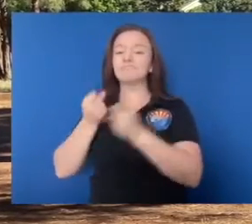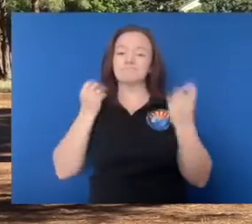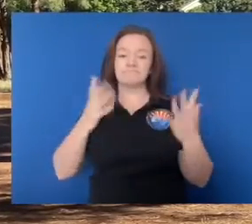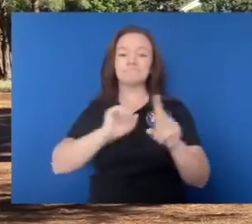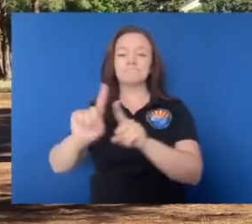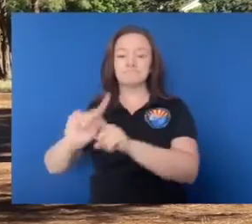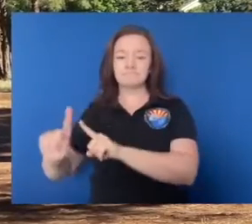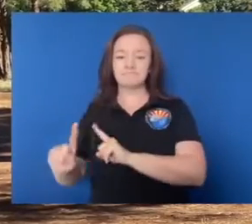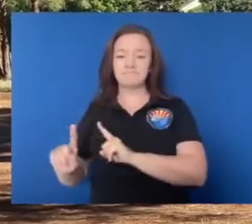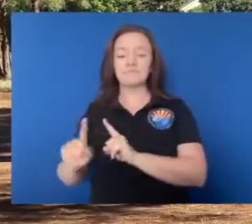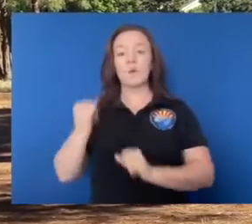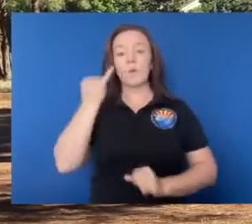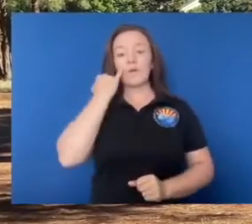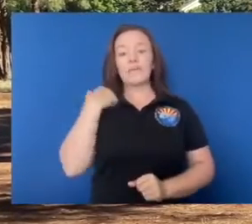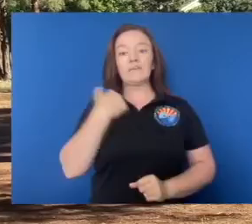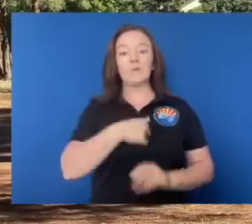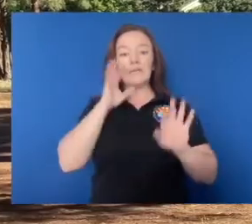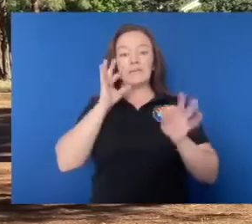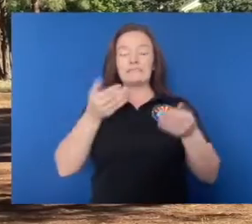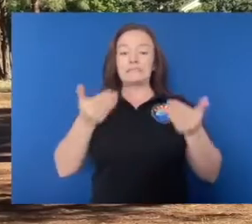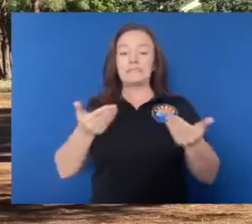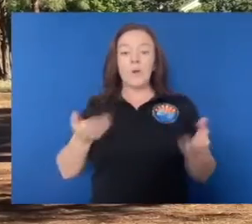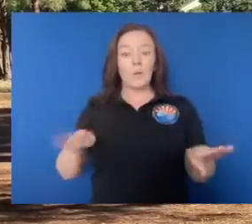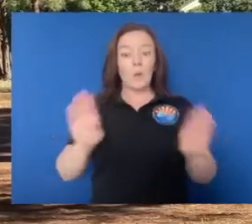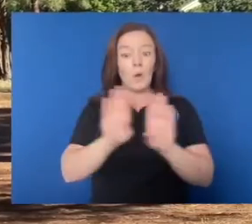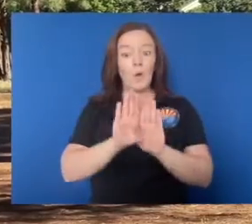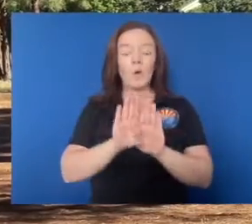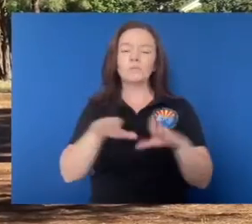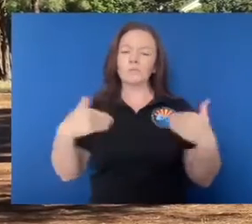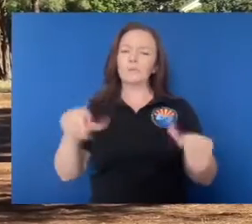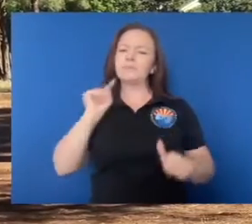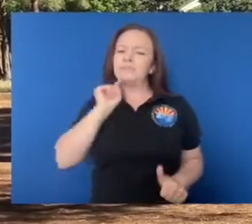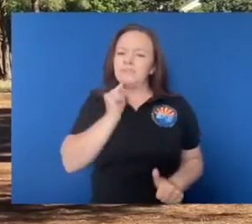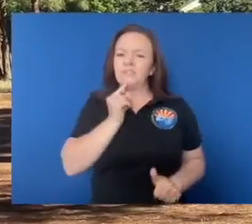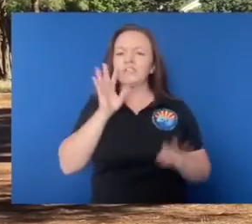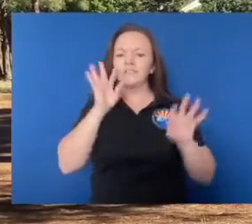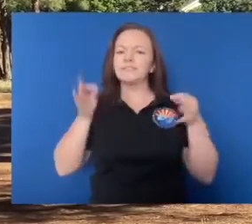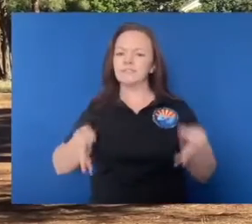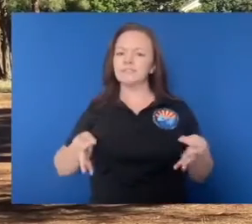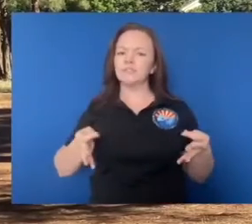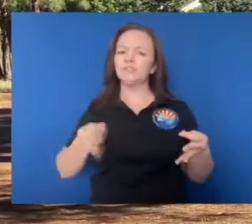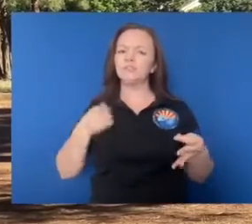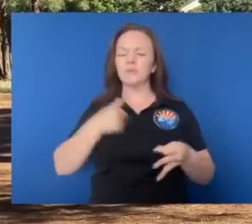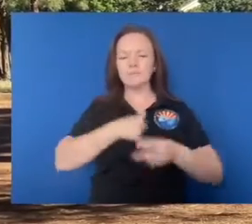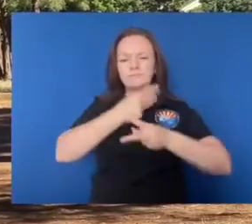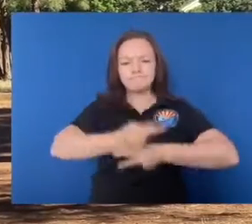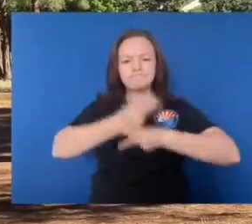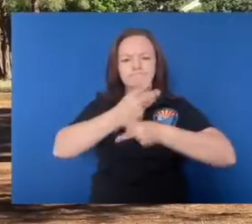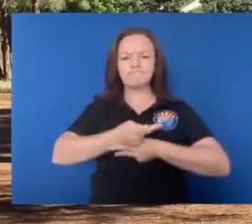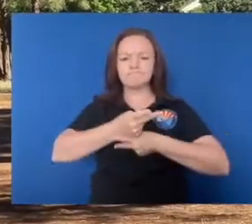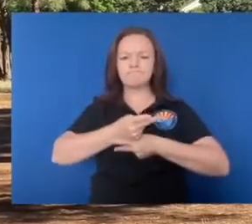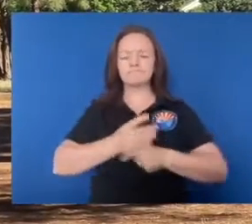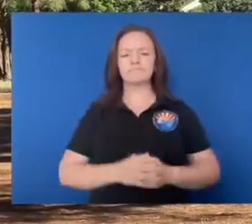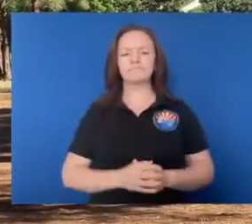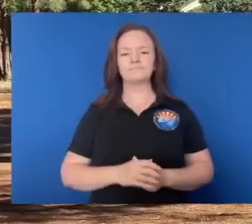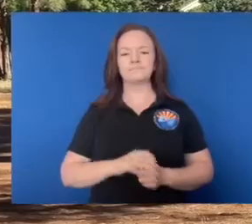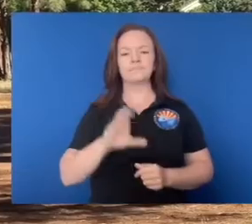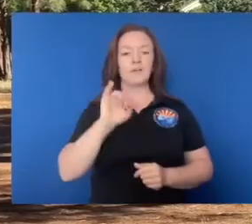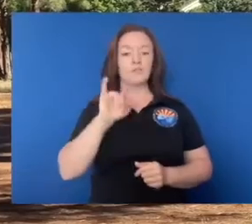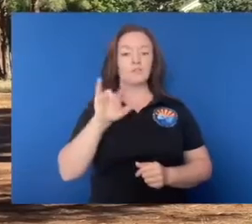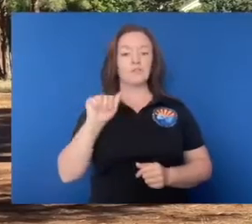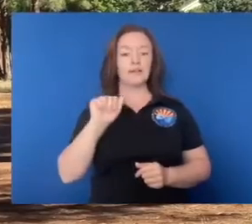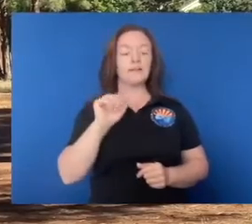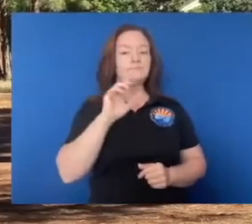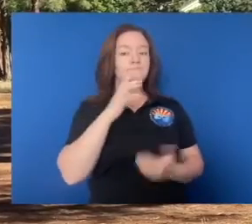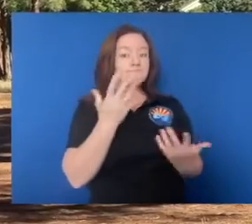making that closure decision, we take that very, very serious and we make sure that it's for the right reasons. You know, a lot of